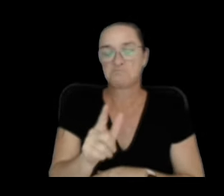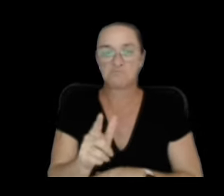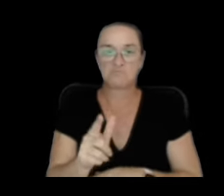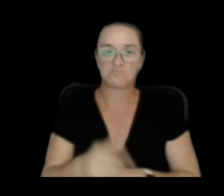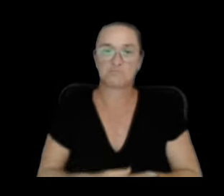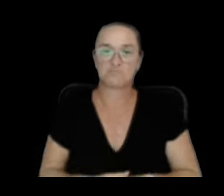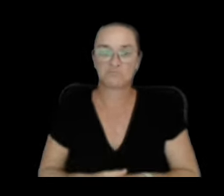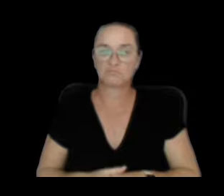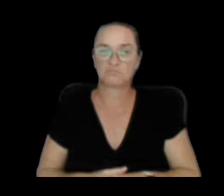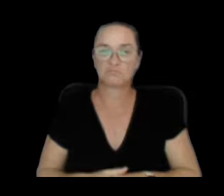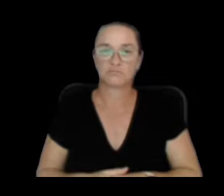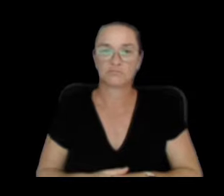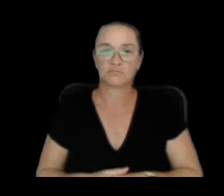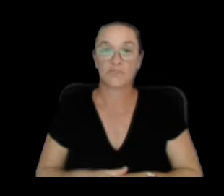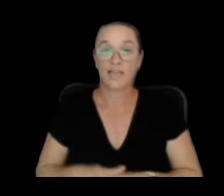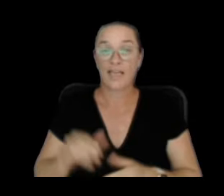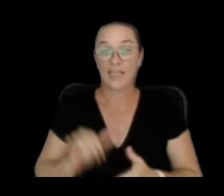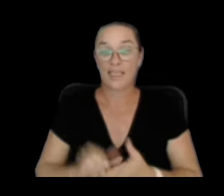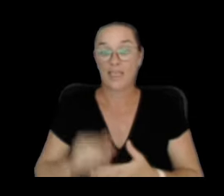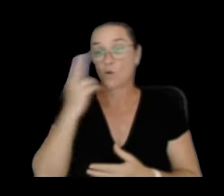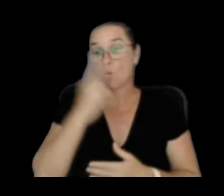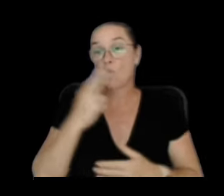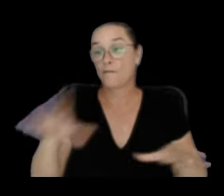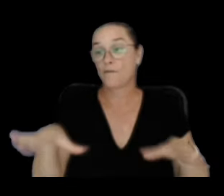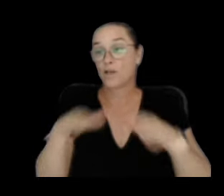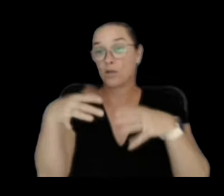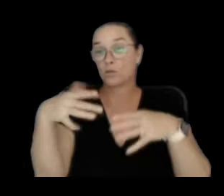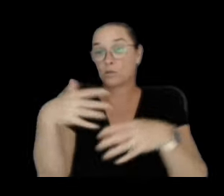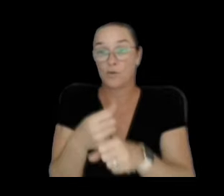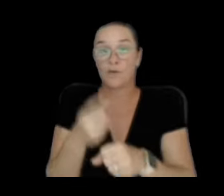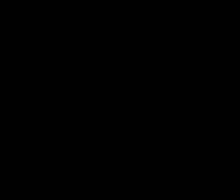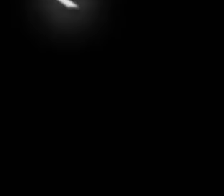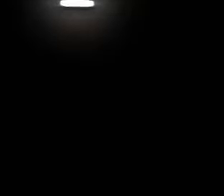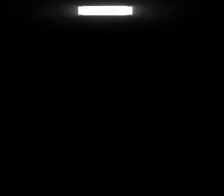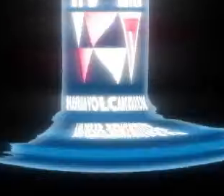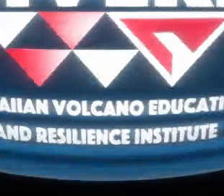And that's our Hawaiian Volcano summary for July 25th.